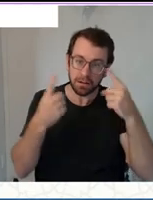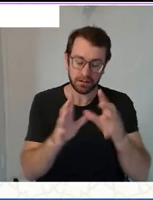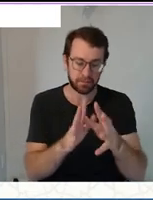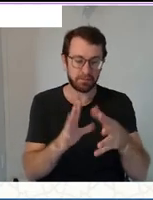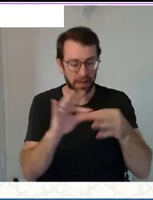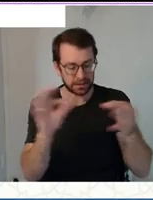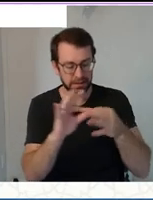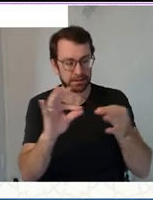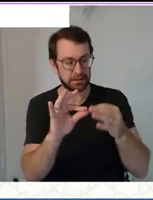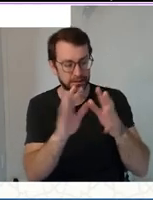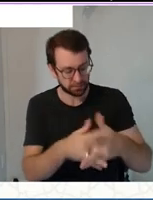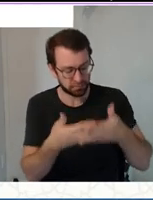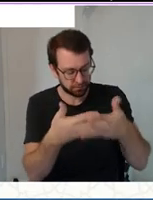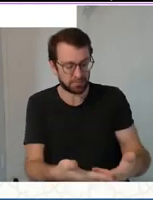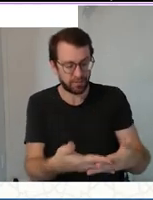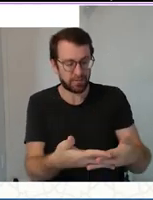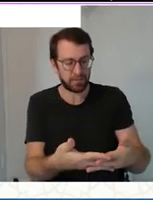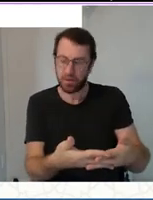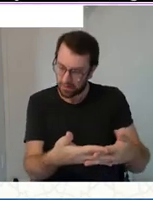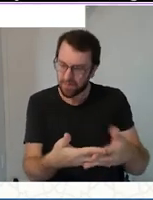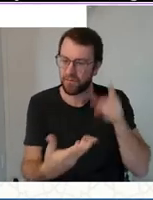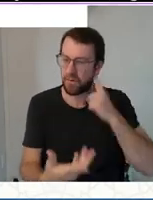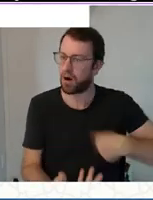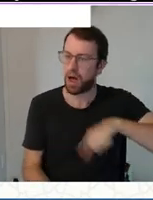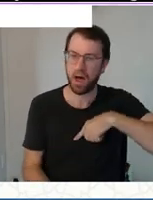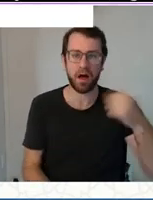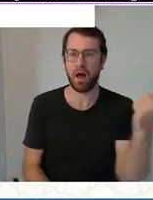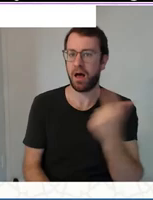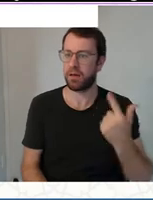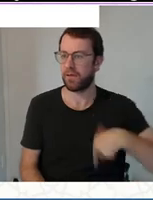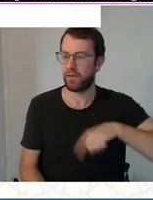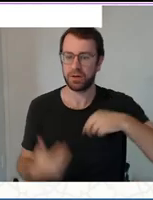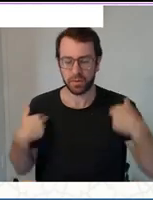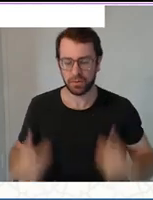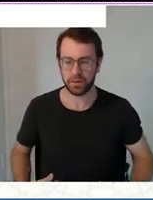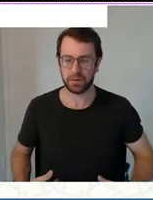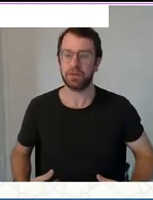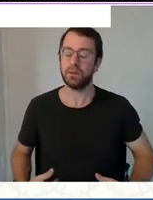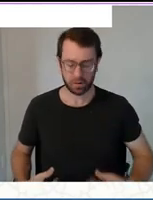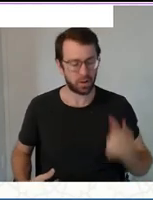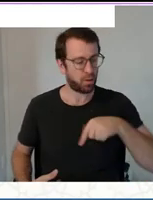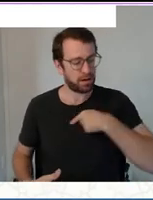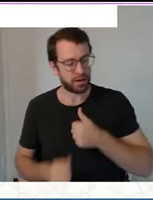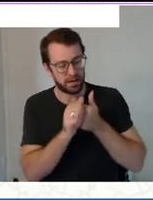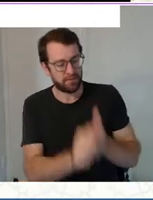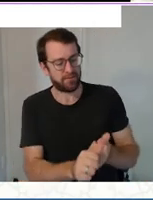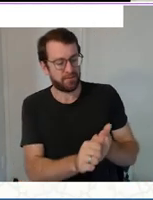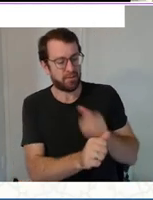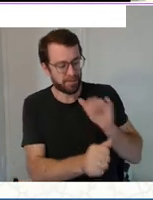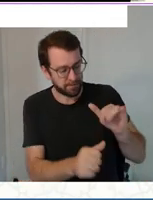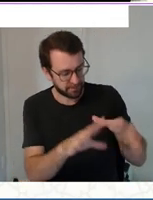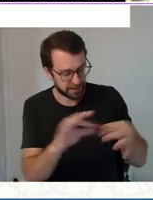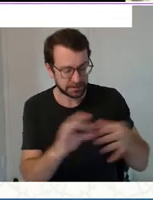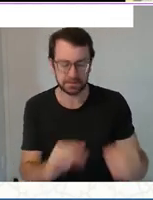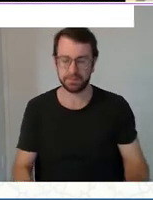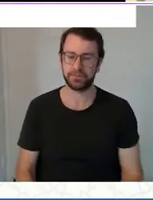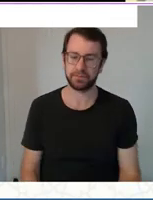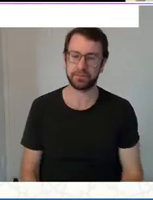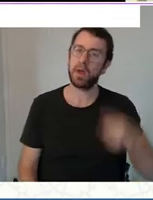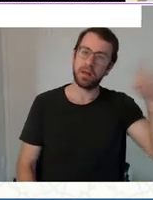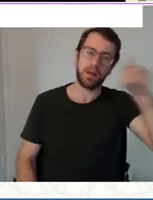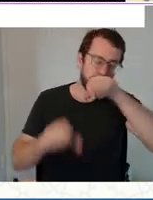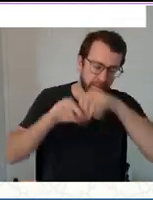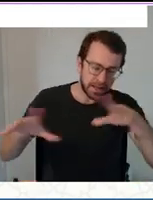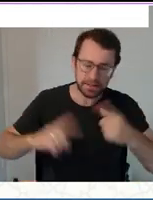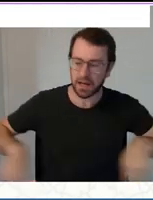but that we would all be motivated and inspired to live by this message. May Allah subhanahu wa ta'ala bless all of us and guide all of